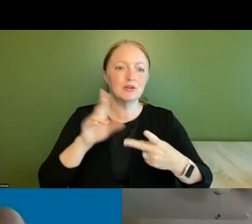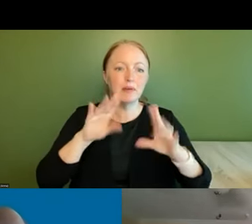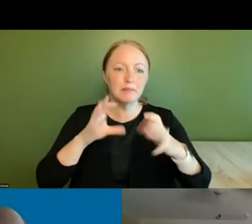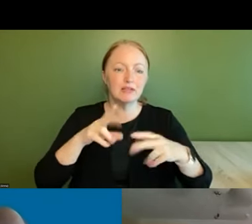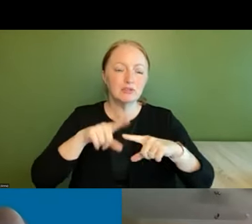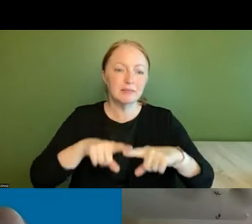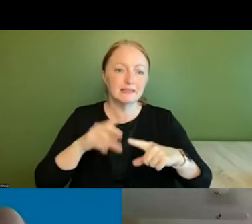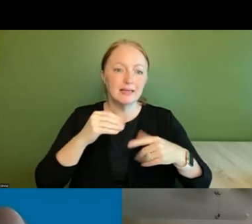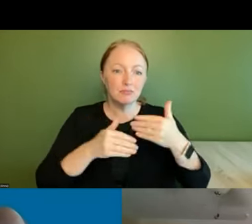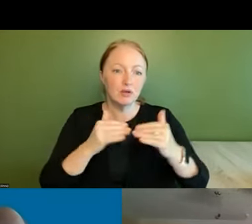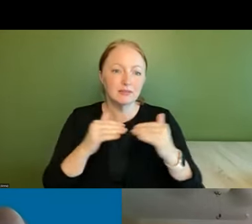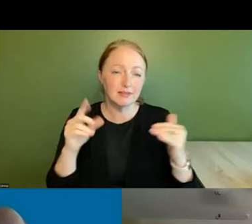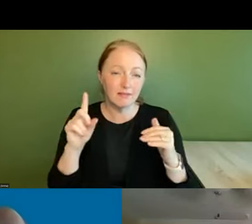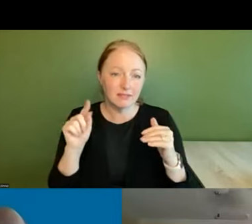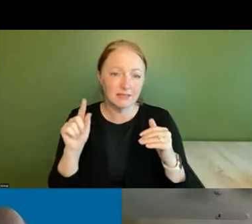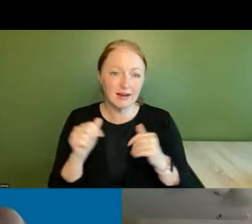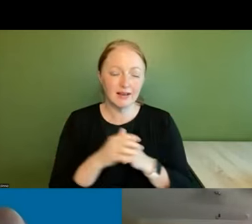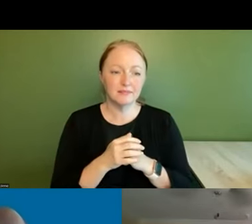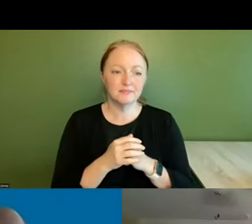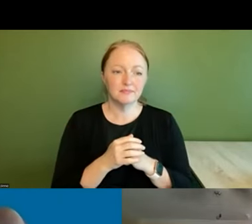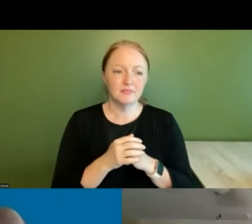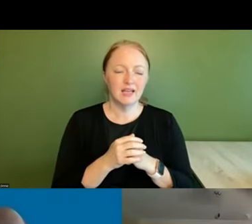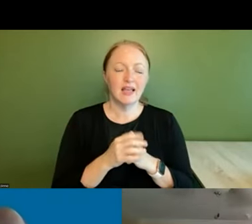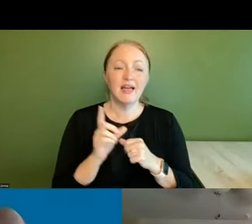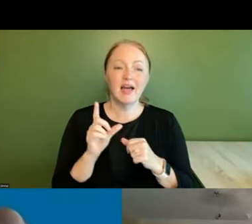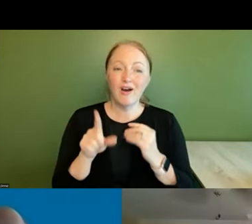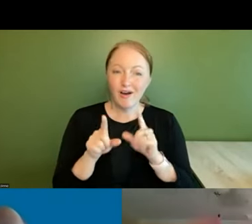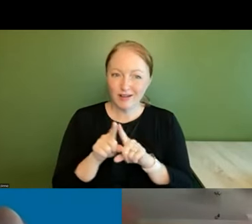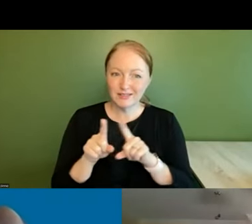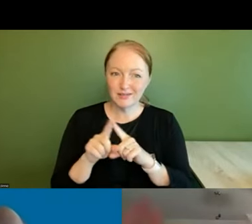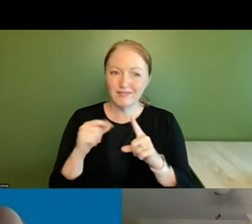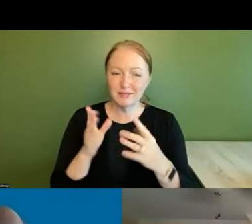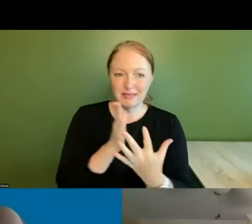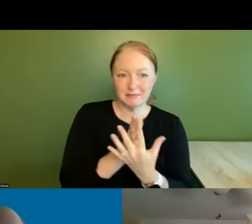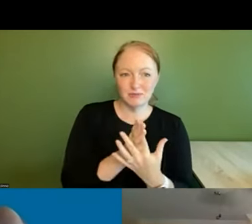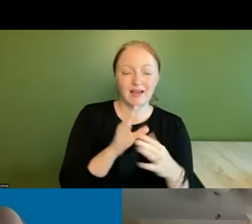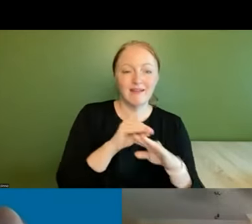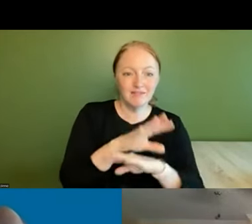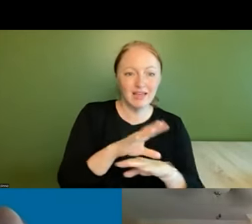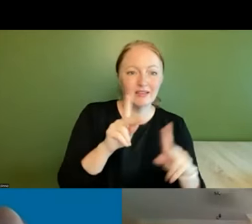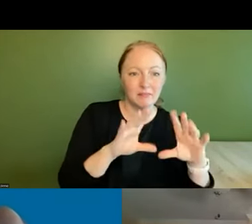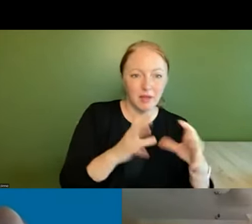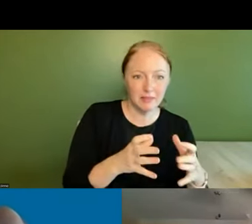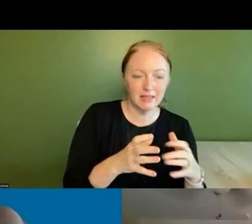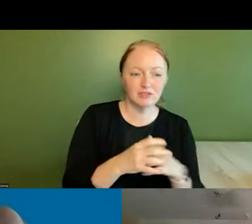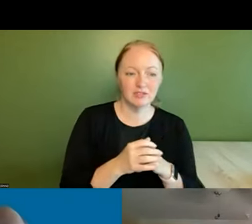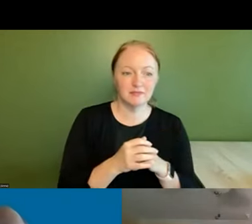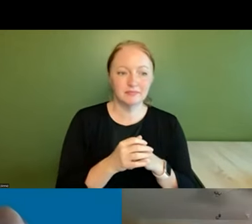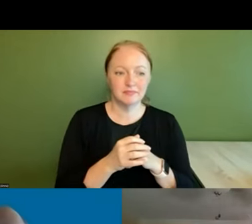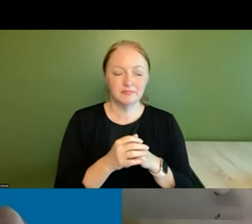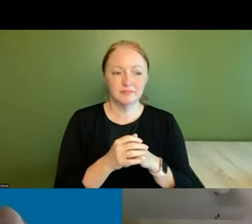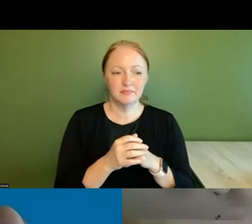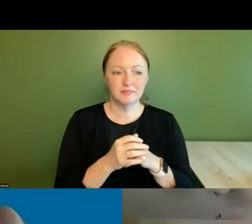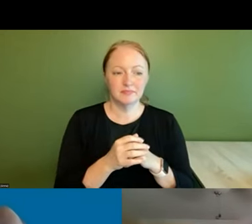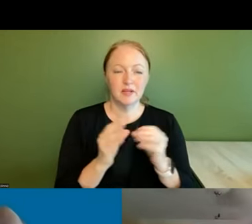and process level data and there's something in between that you know getting the effect on the population um where there's a